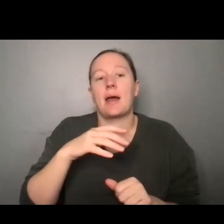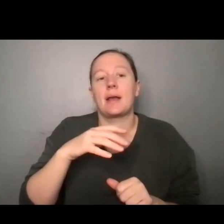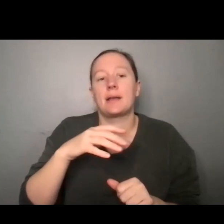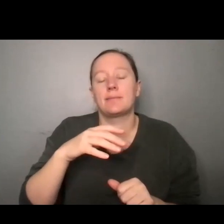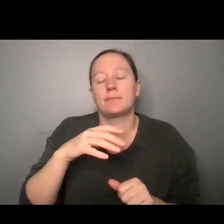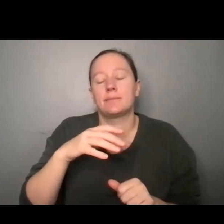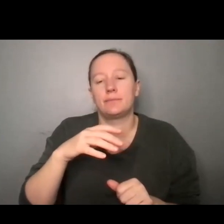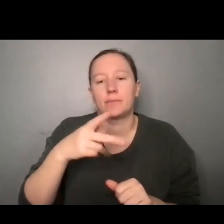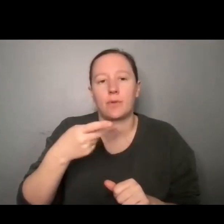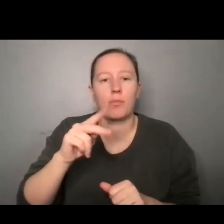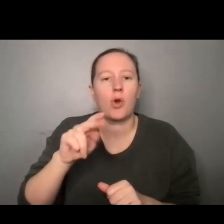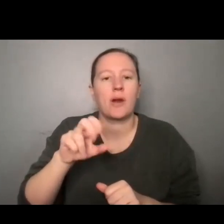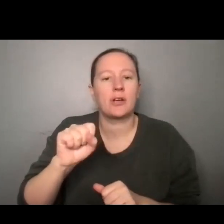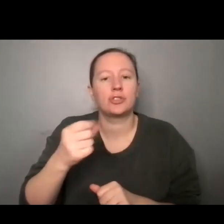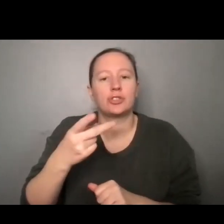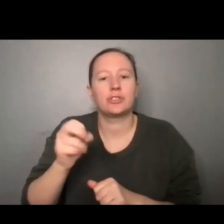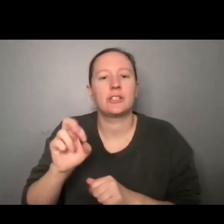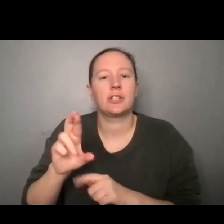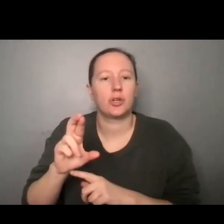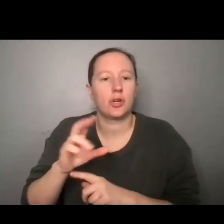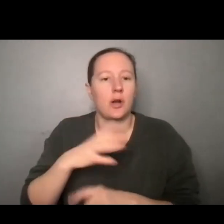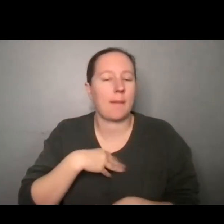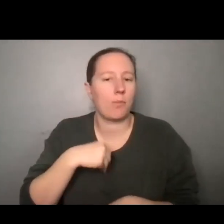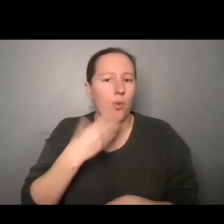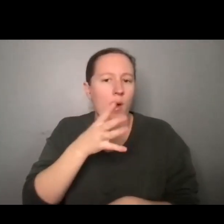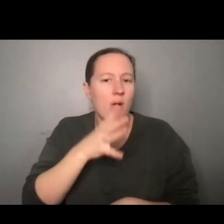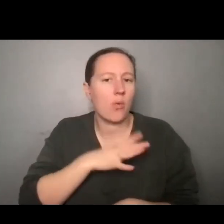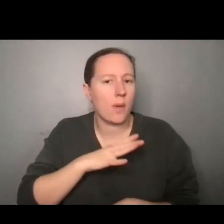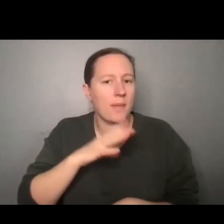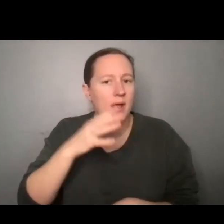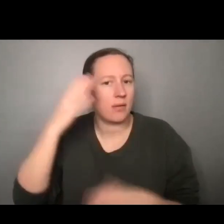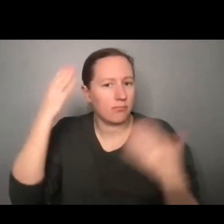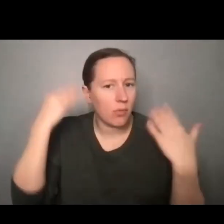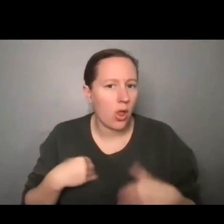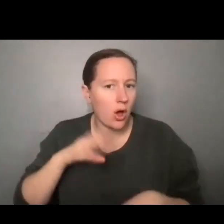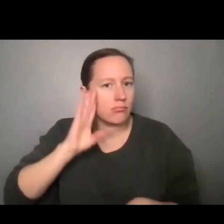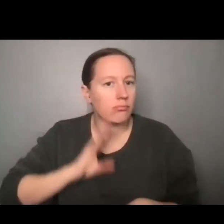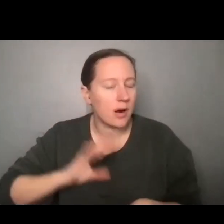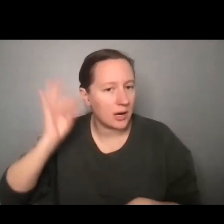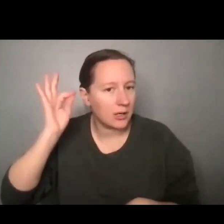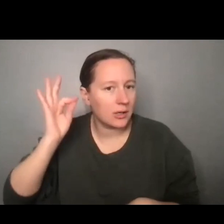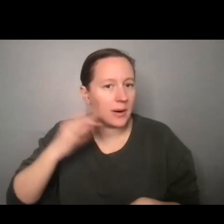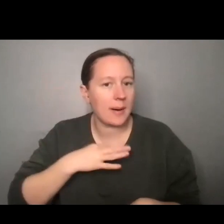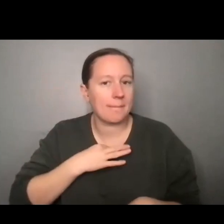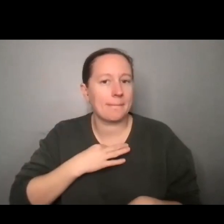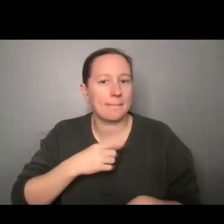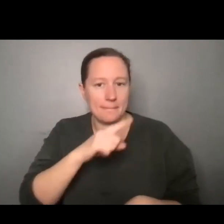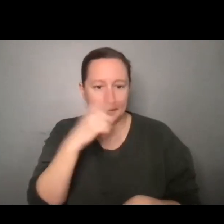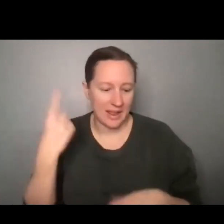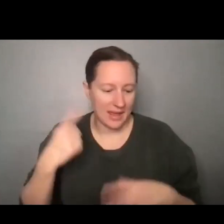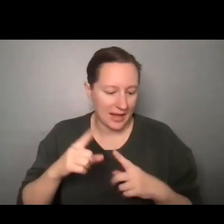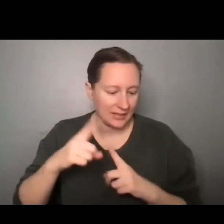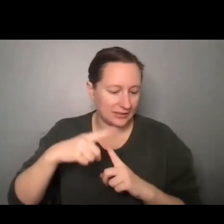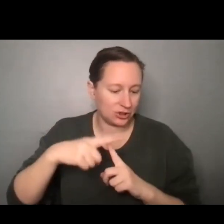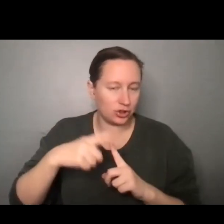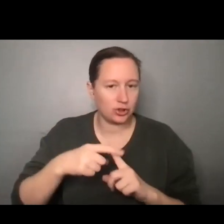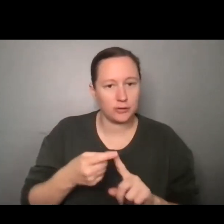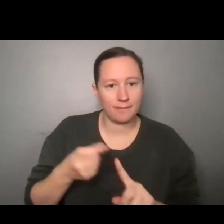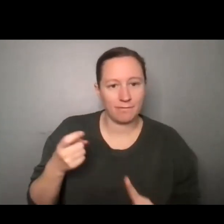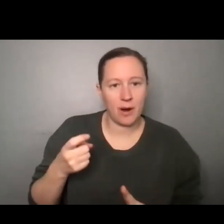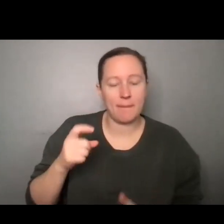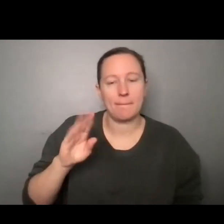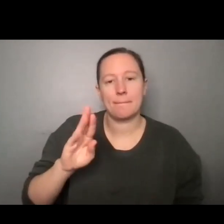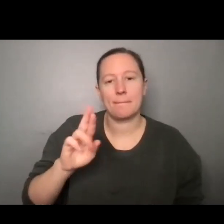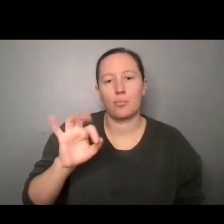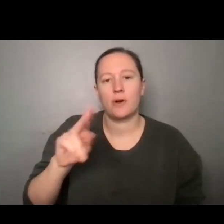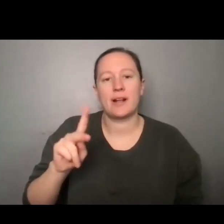am a white woman with long brown hair. I'm currently wearing a black t-shirt from Brick. It says Representation